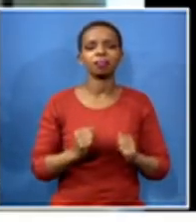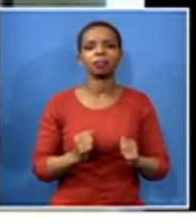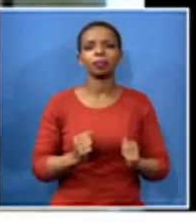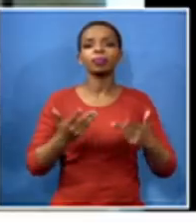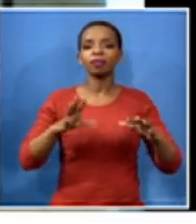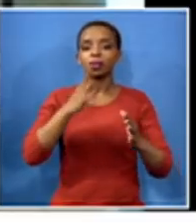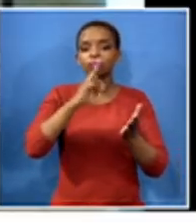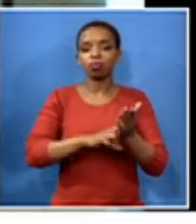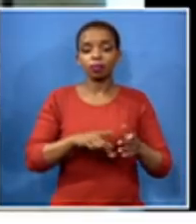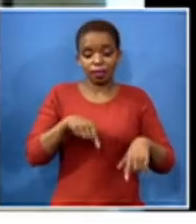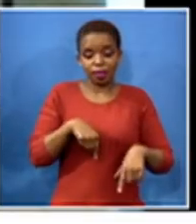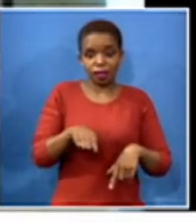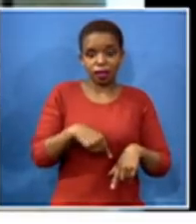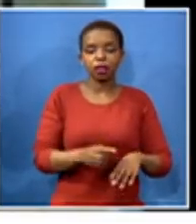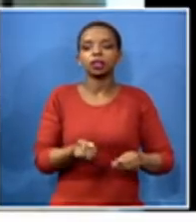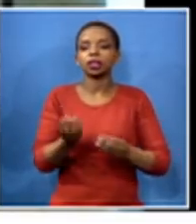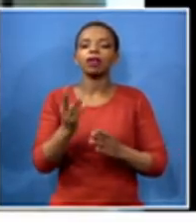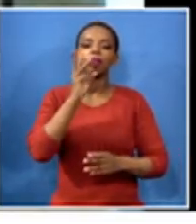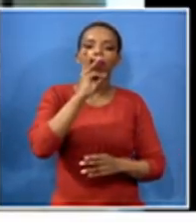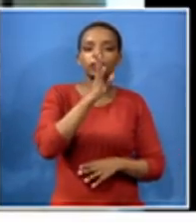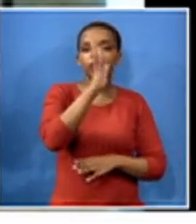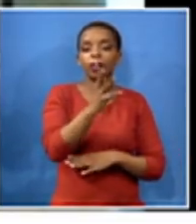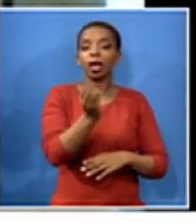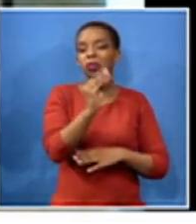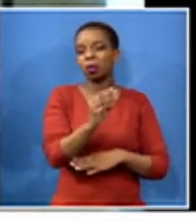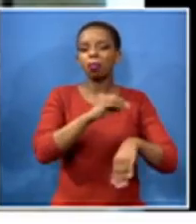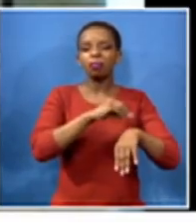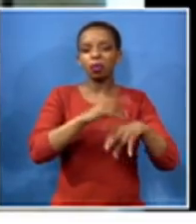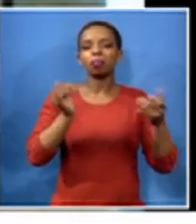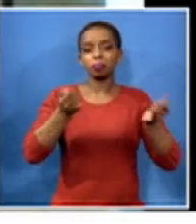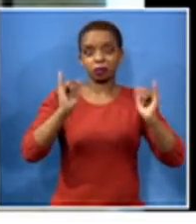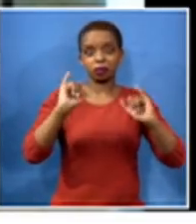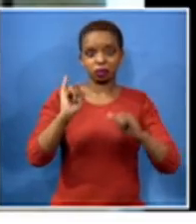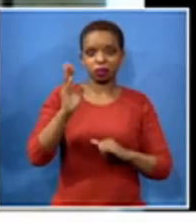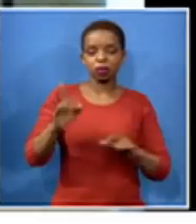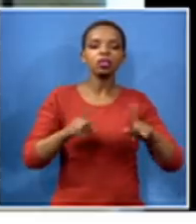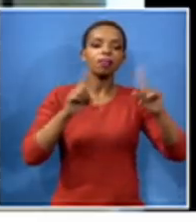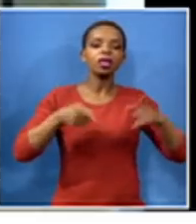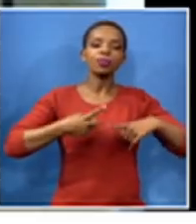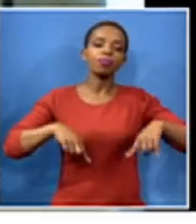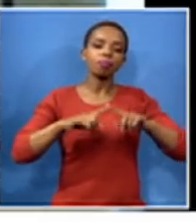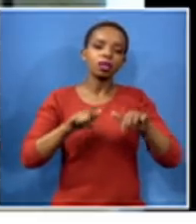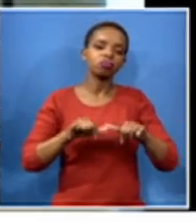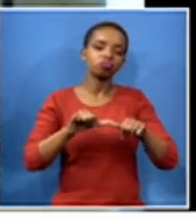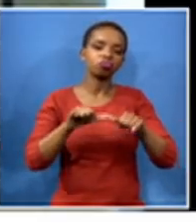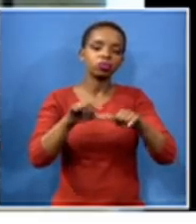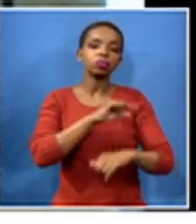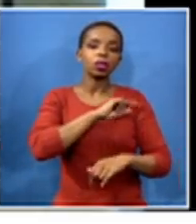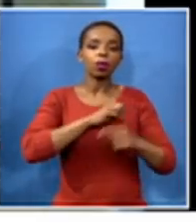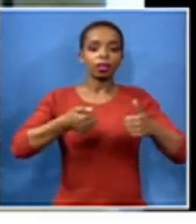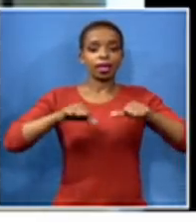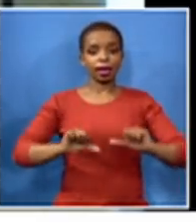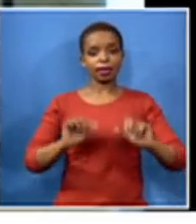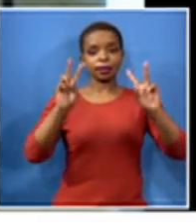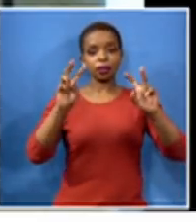out within the week so serious problems but of course we're looking ahead because the next issue is the return